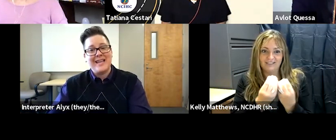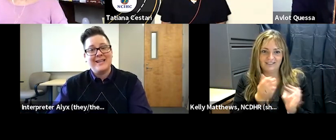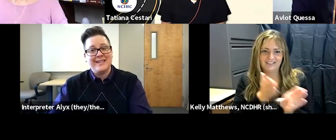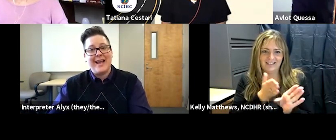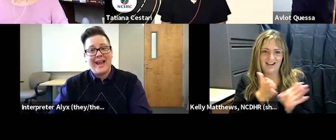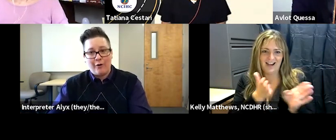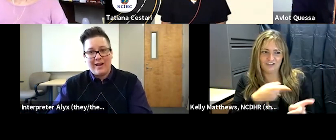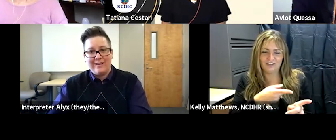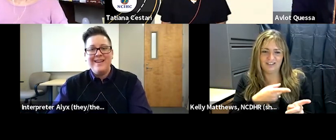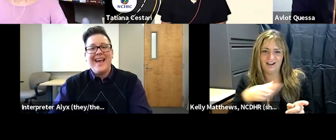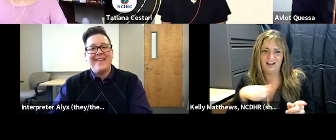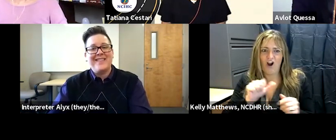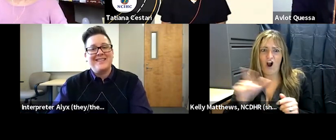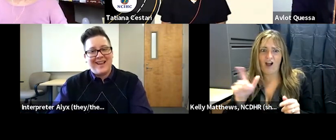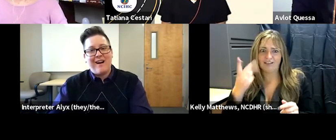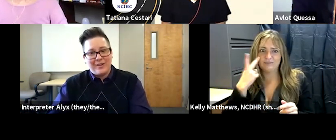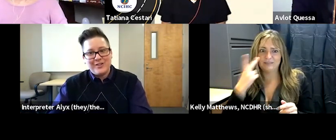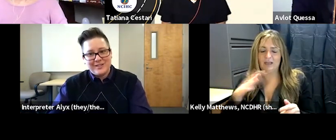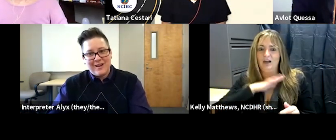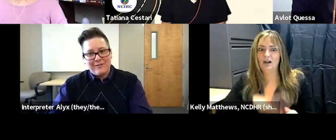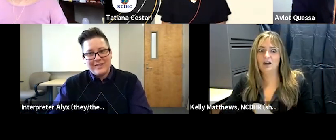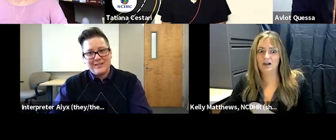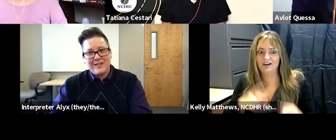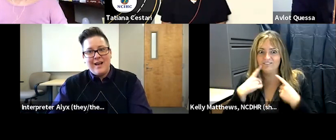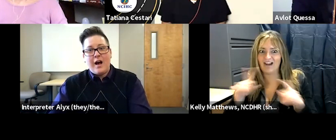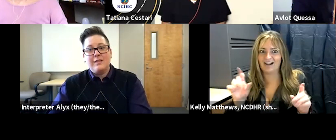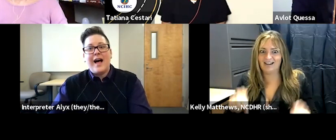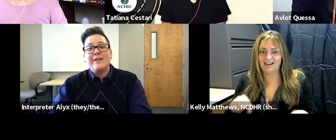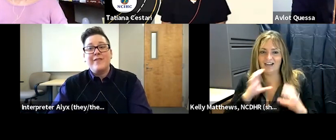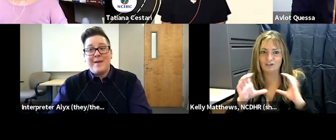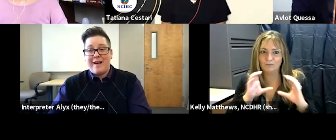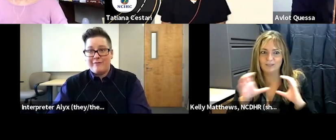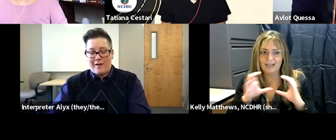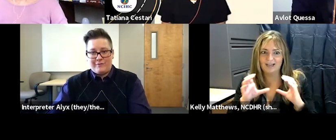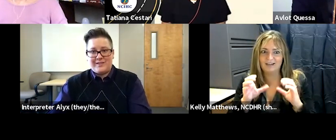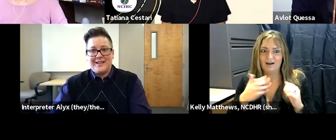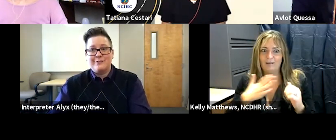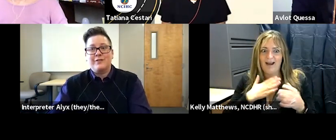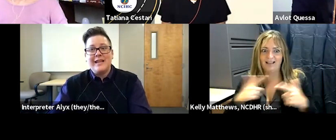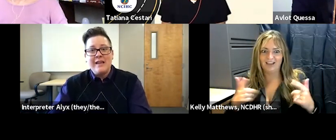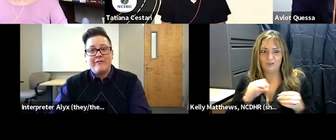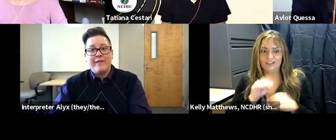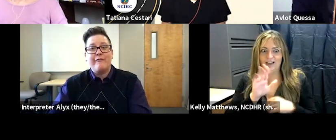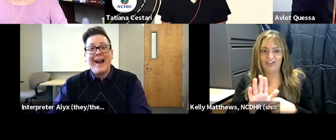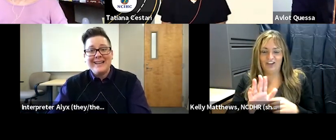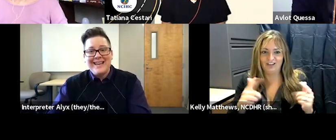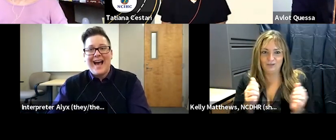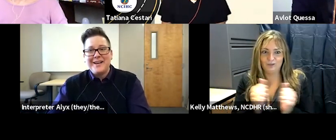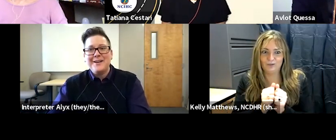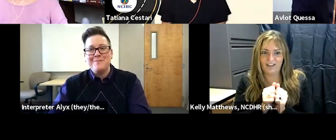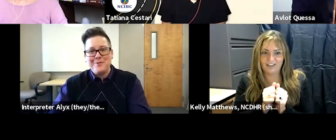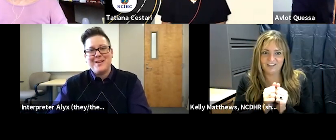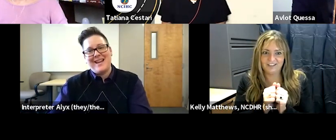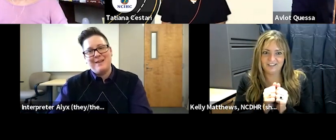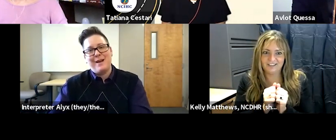they actually get to that area at the psychologist's office a lot of them have a sense of relief that finally